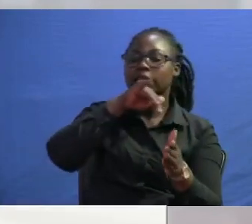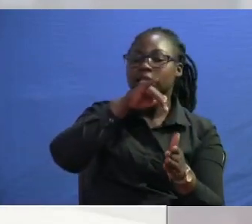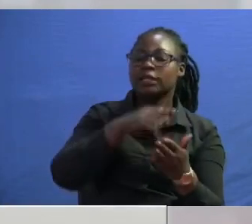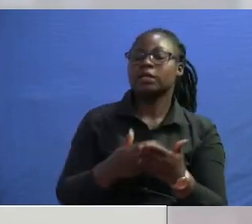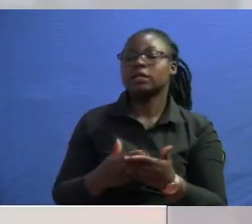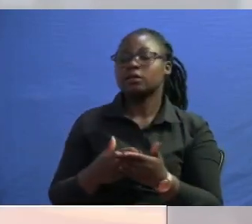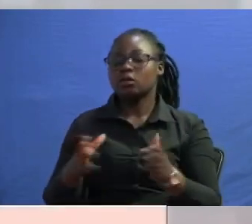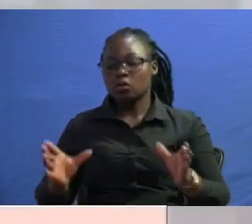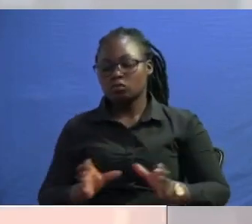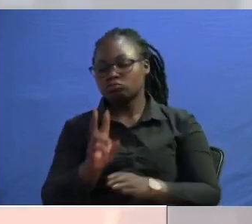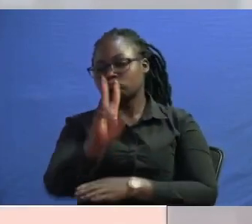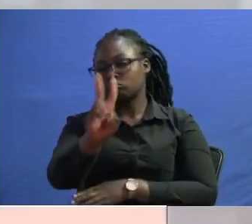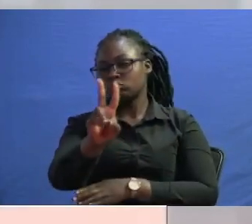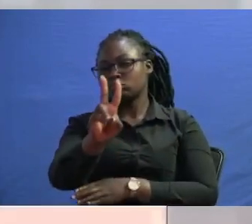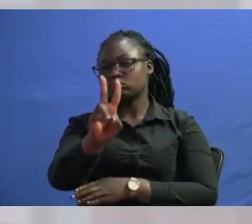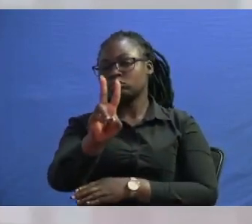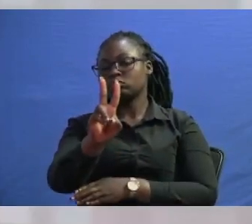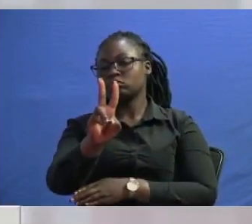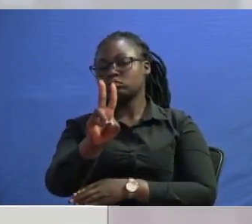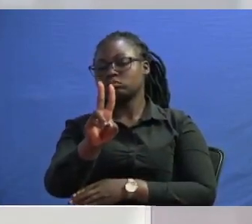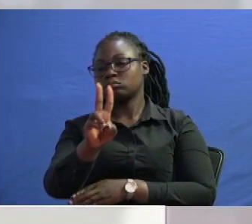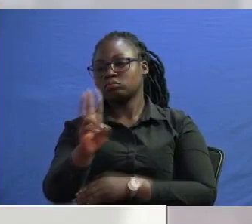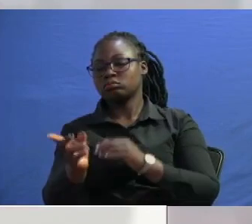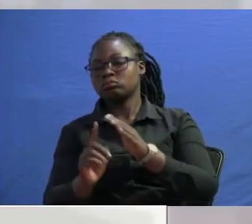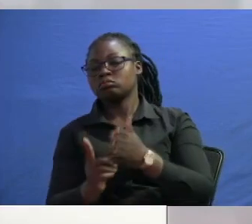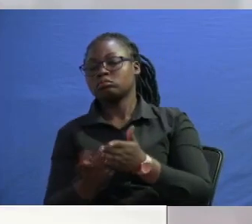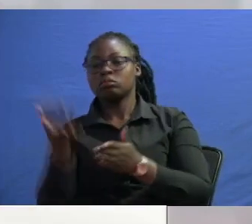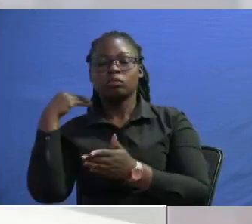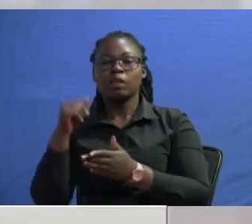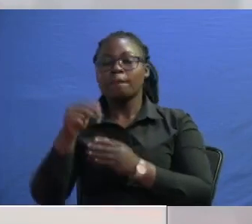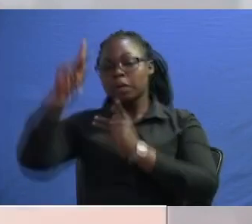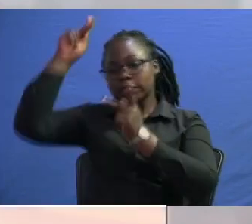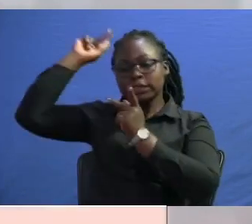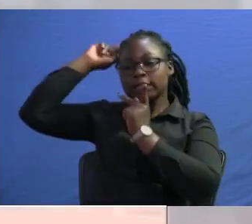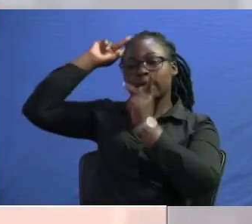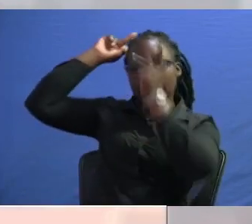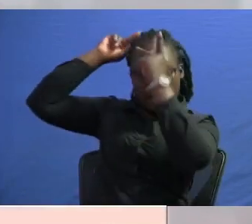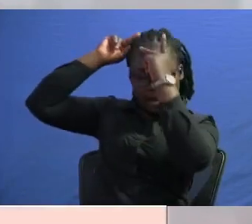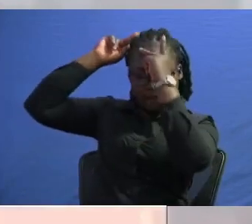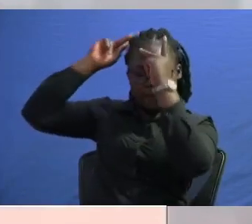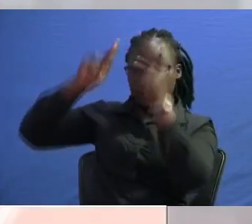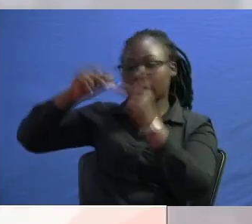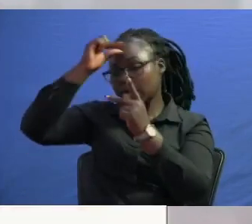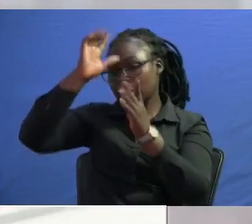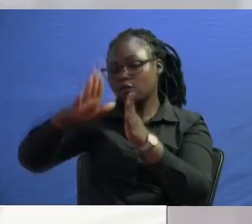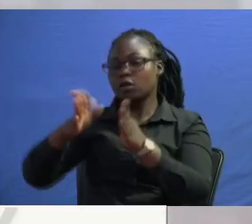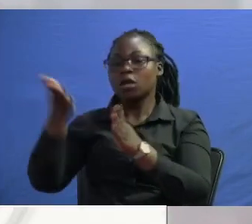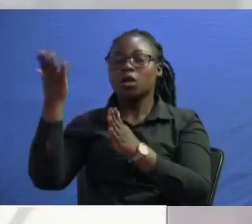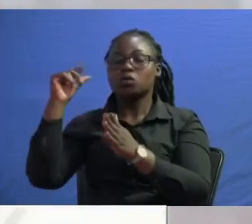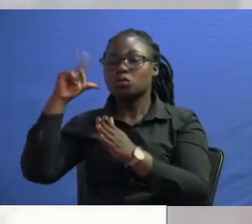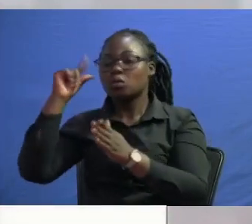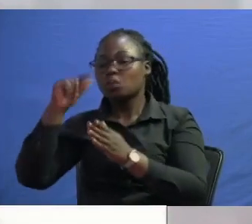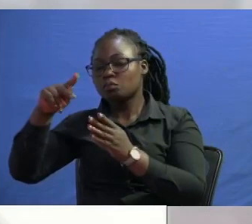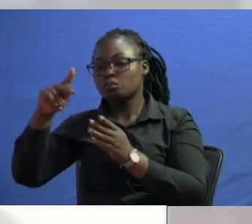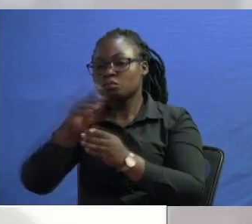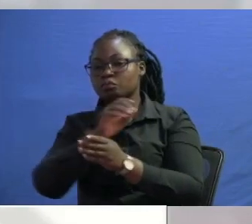two uh two of his deputies former kakamega governor weekly for partner and former mombasa governor that